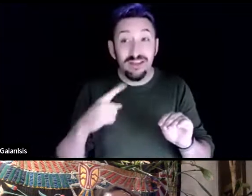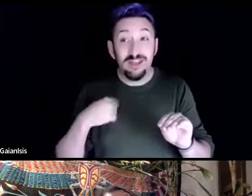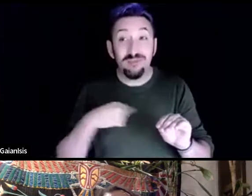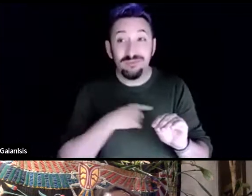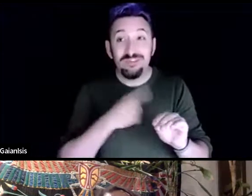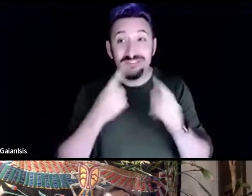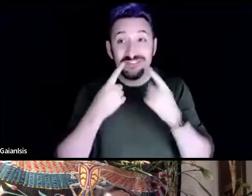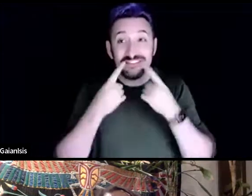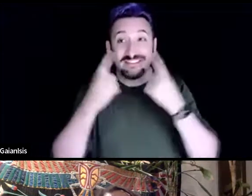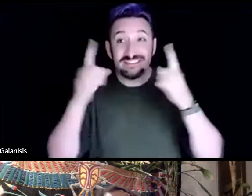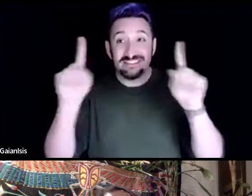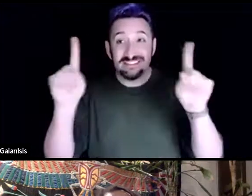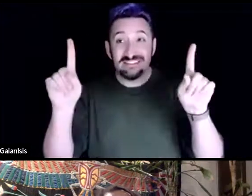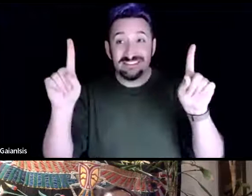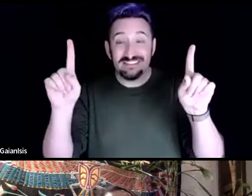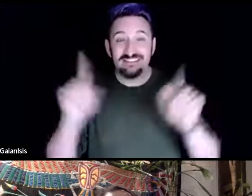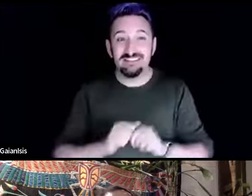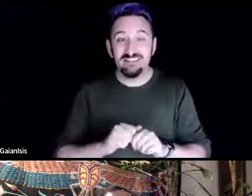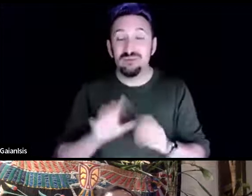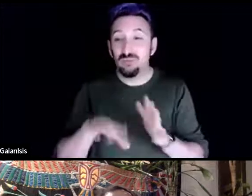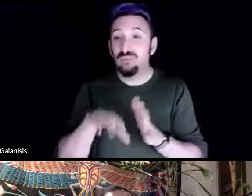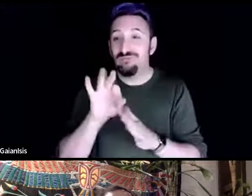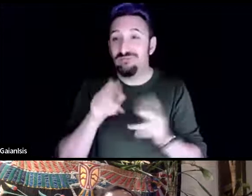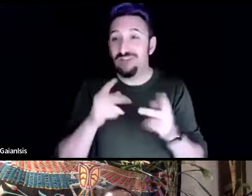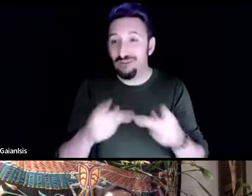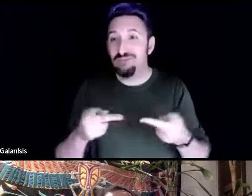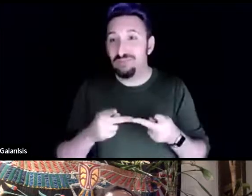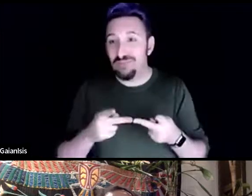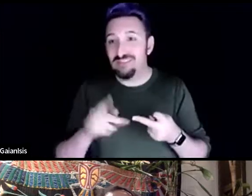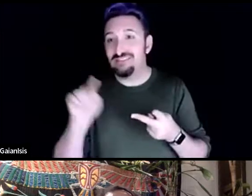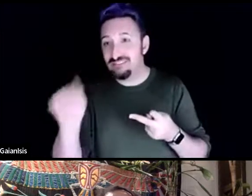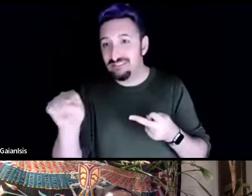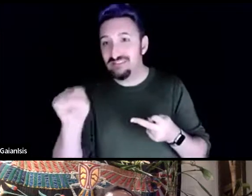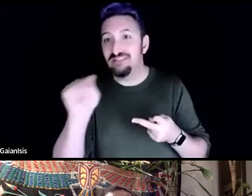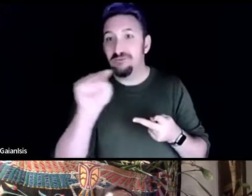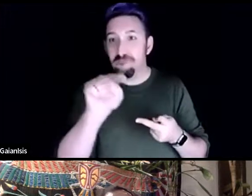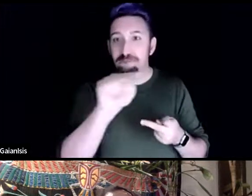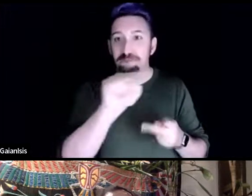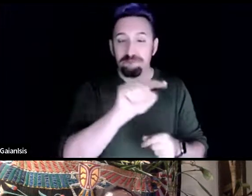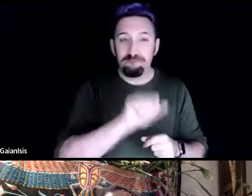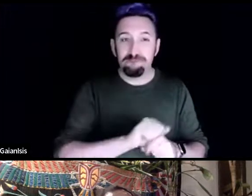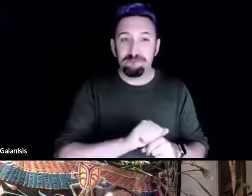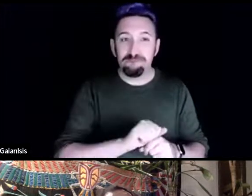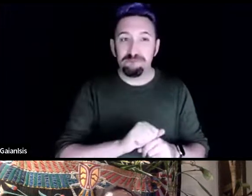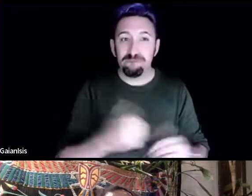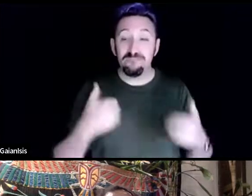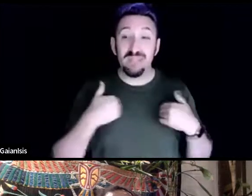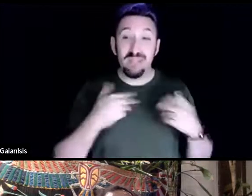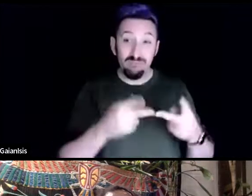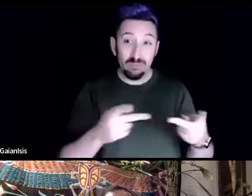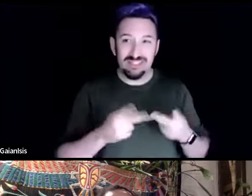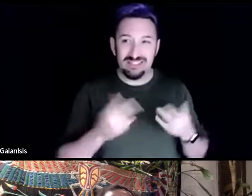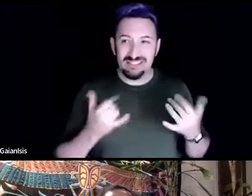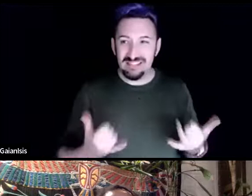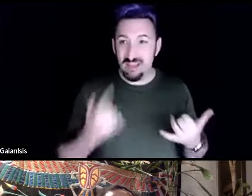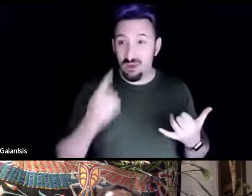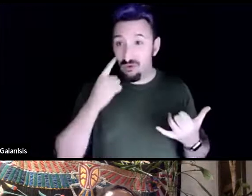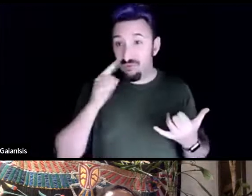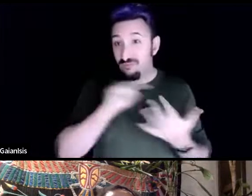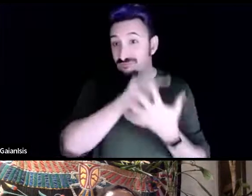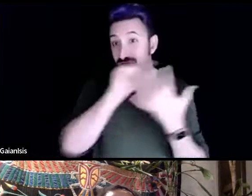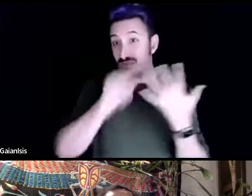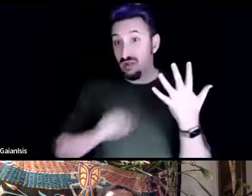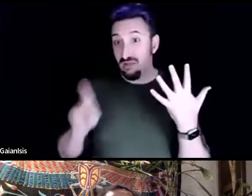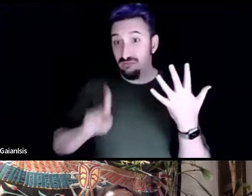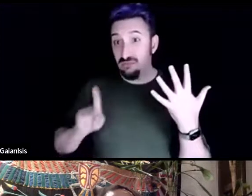some places we've got places now for five people in canada two